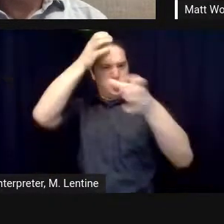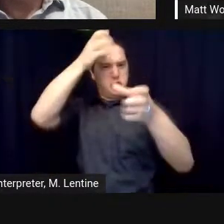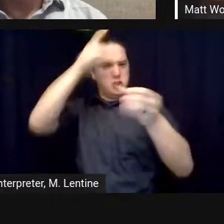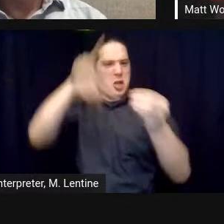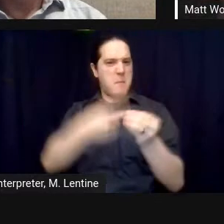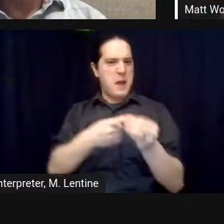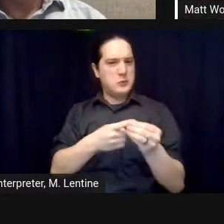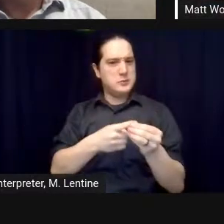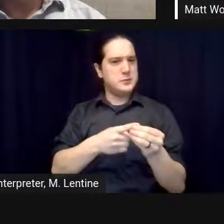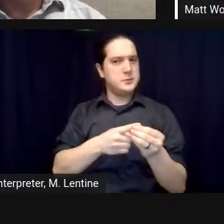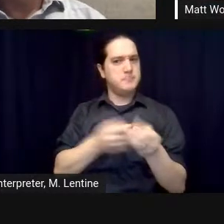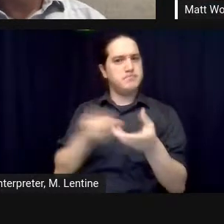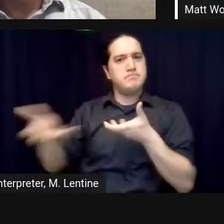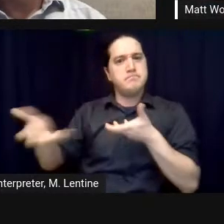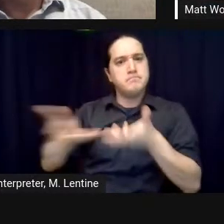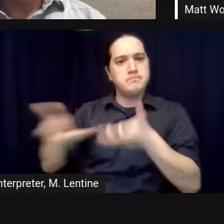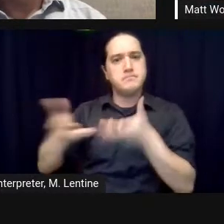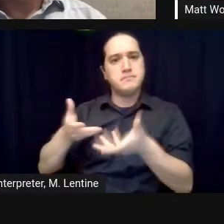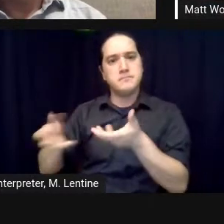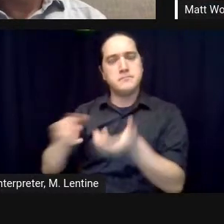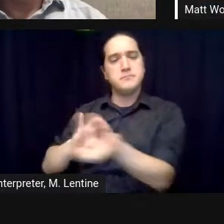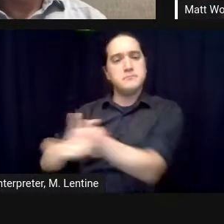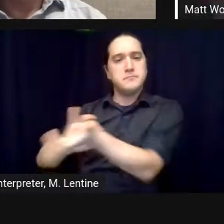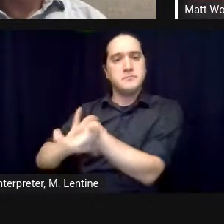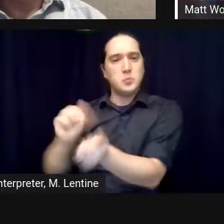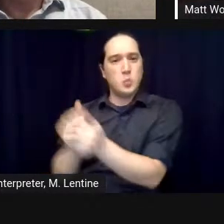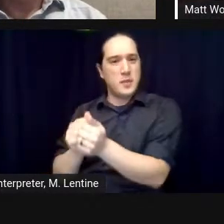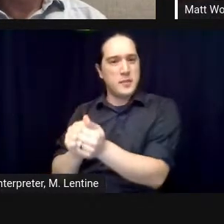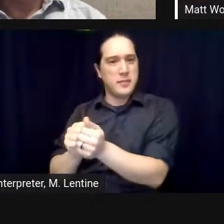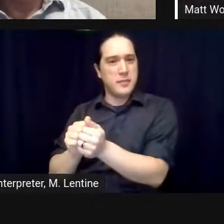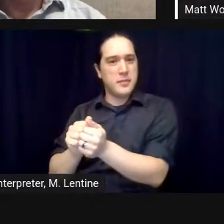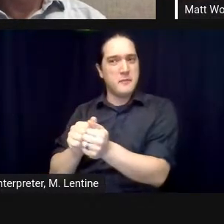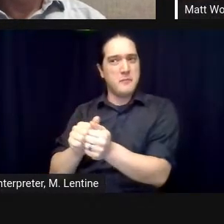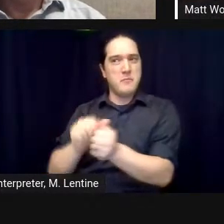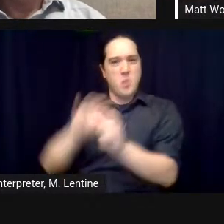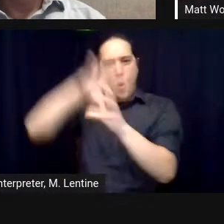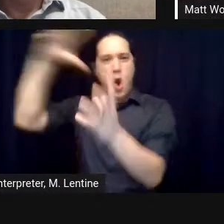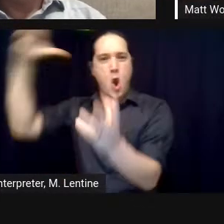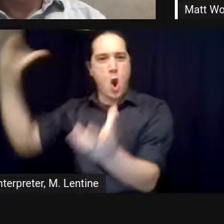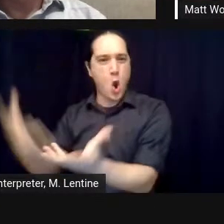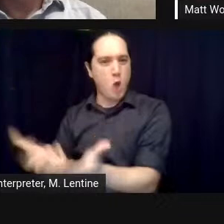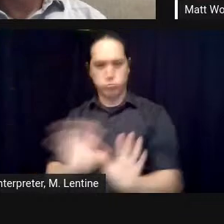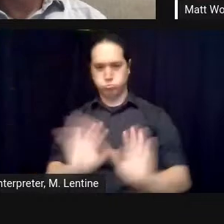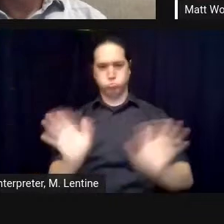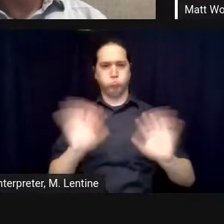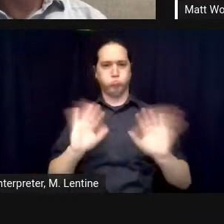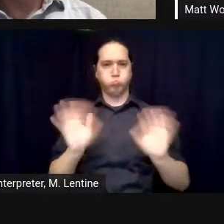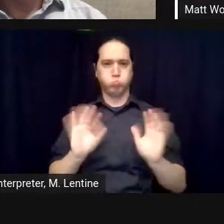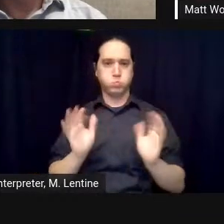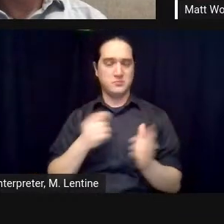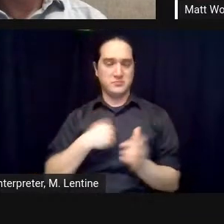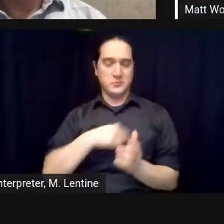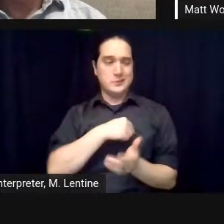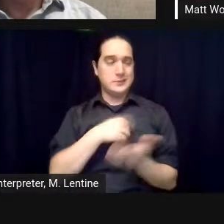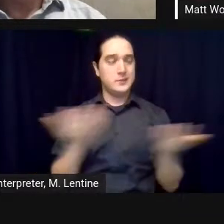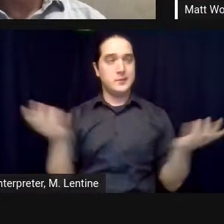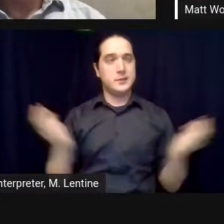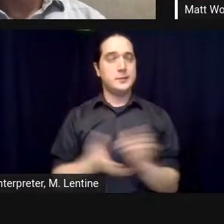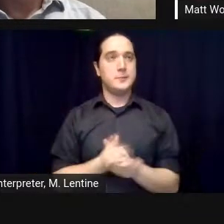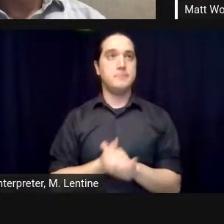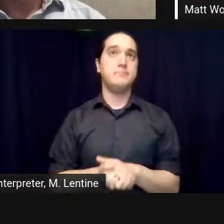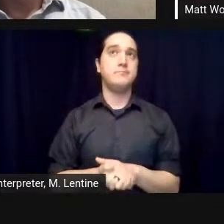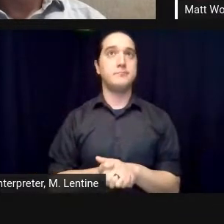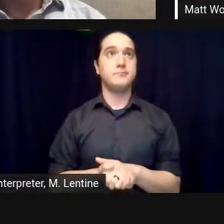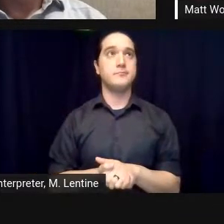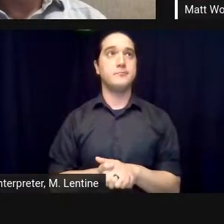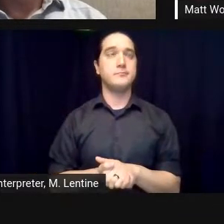also a game that especially the american media play is that they build a project up and then oh lo and behold we